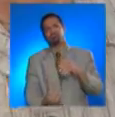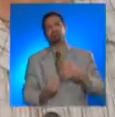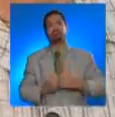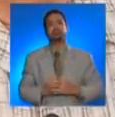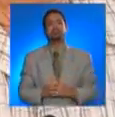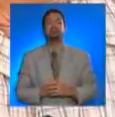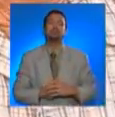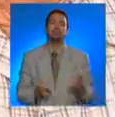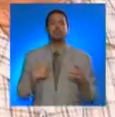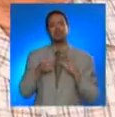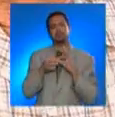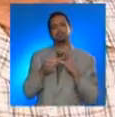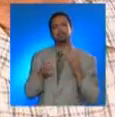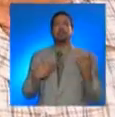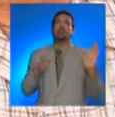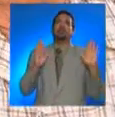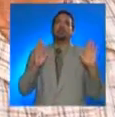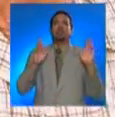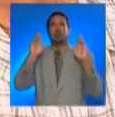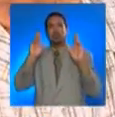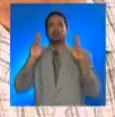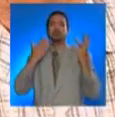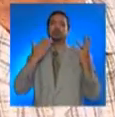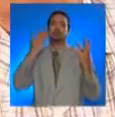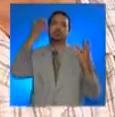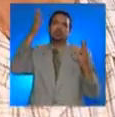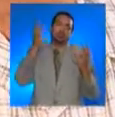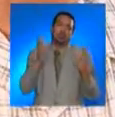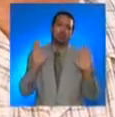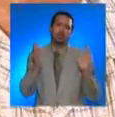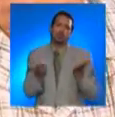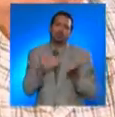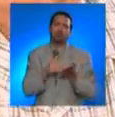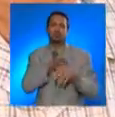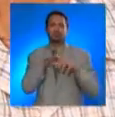May God never permit another earthquake like that.